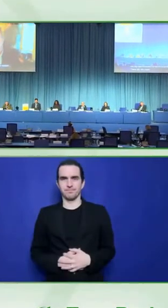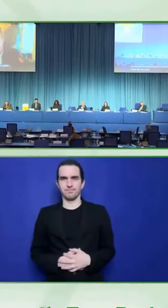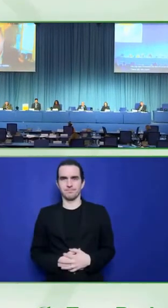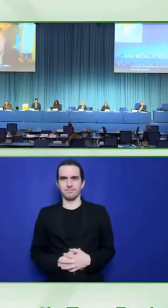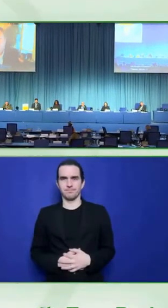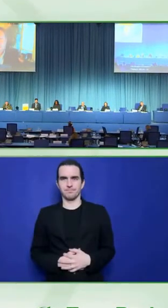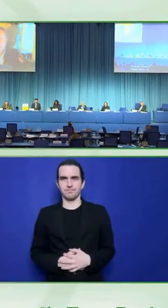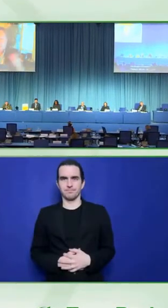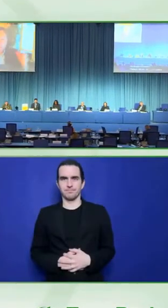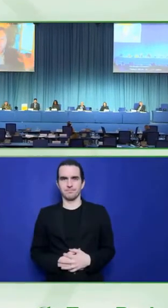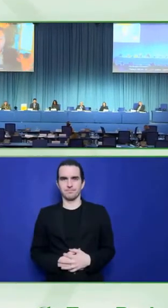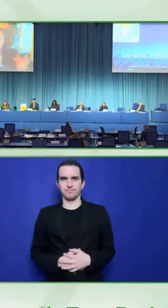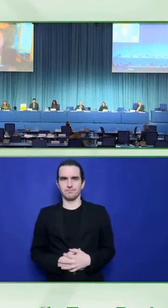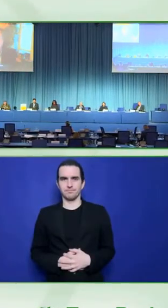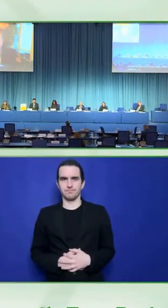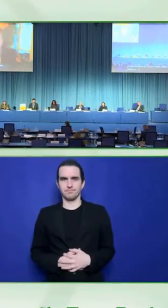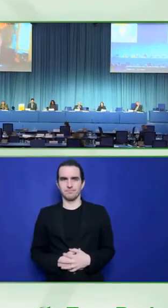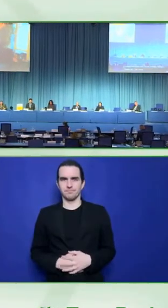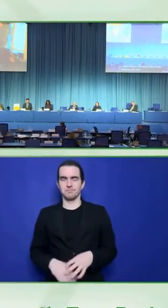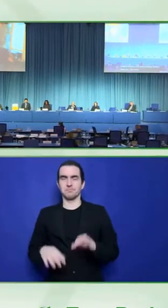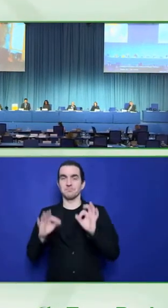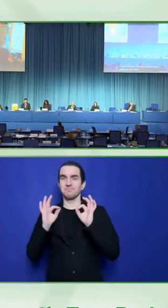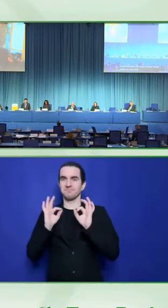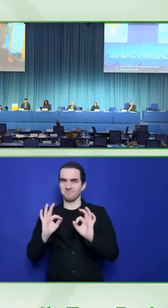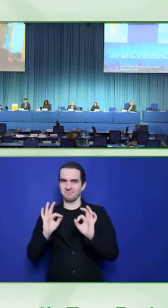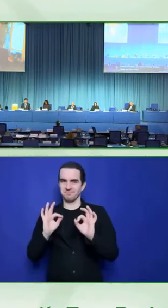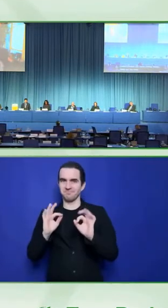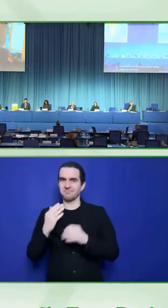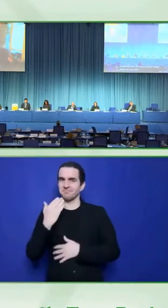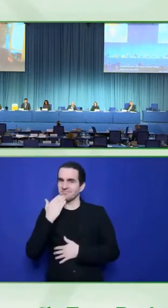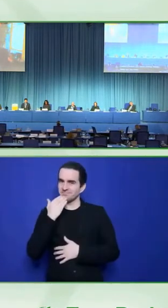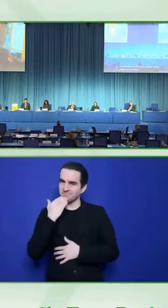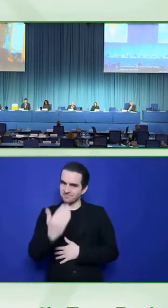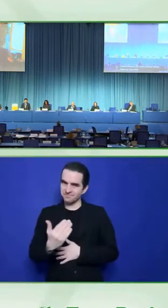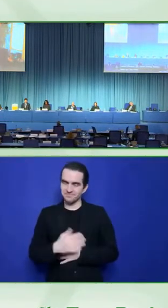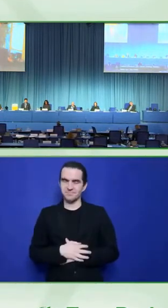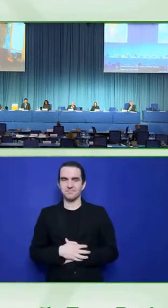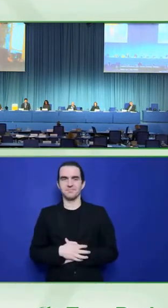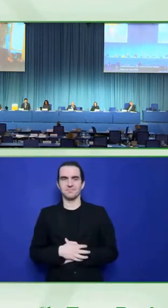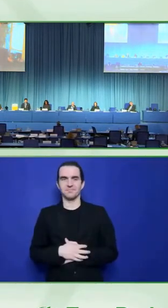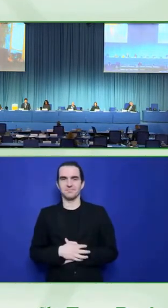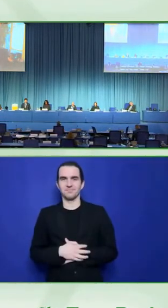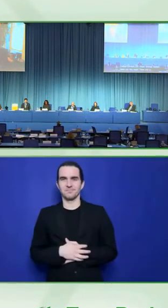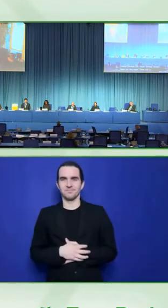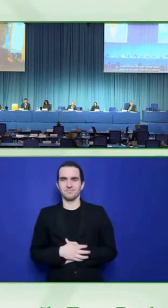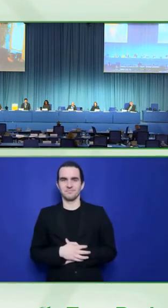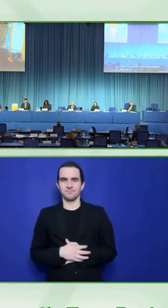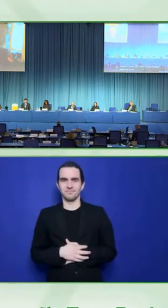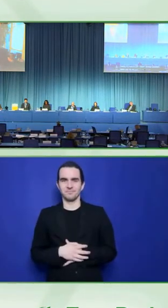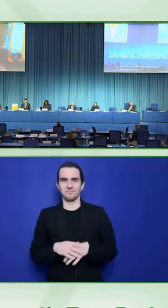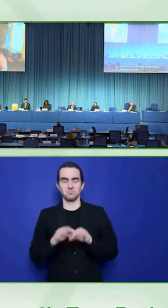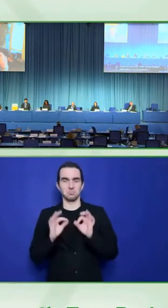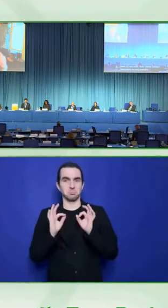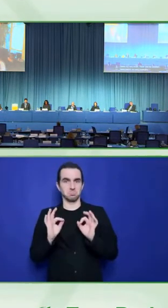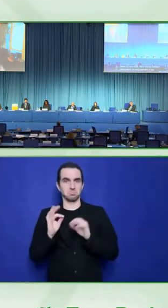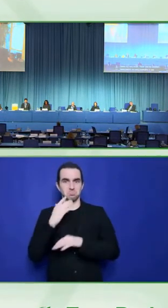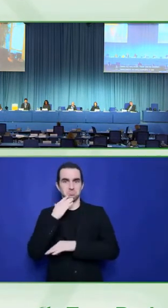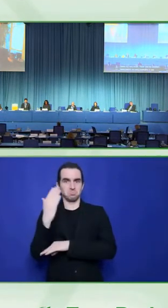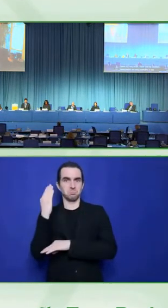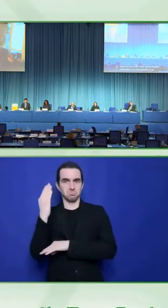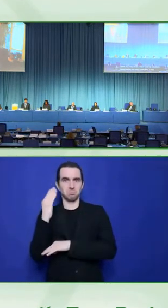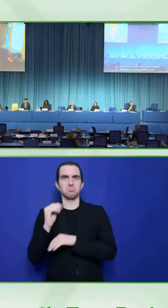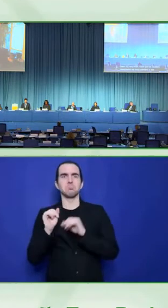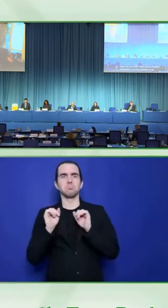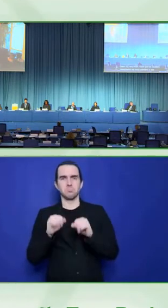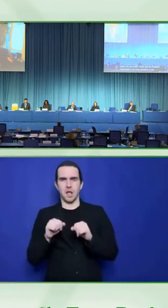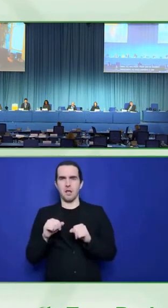excellent presentation. I have so many questions to ask, but we are going to save those to the end. And hopefully we'll have time to do that. If not, I'm going to reach out to both